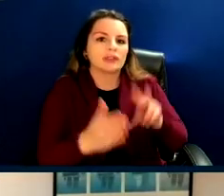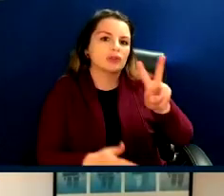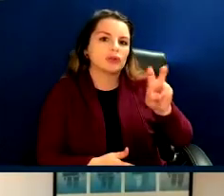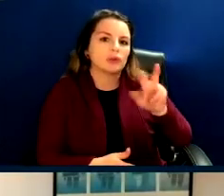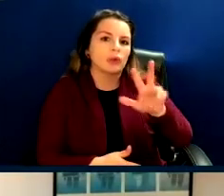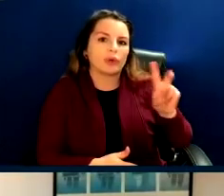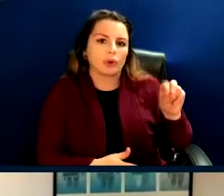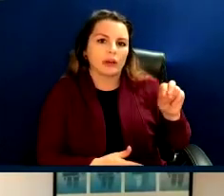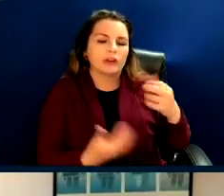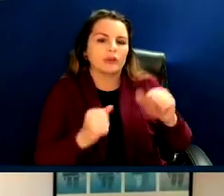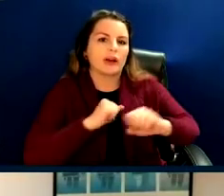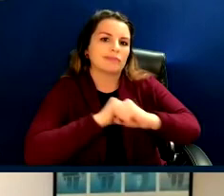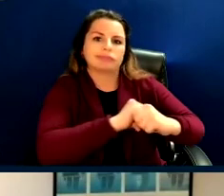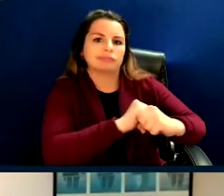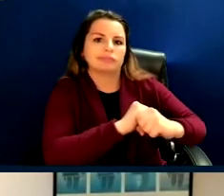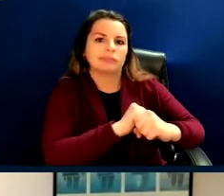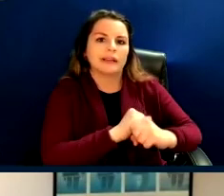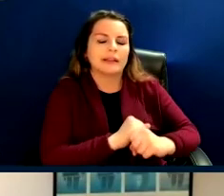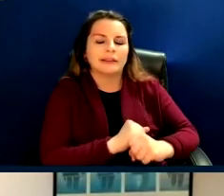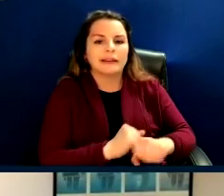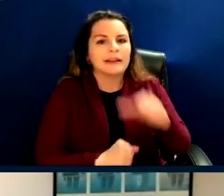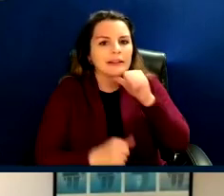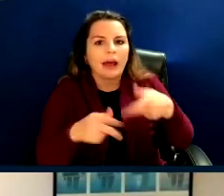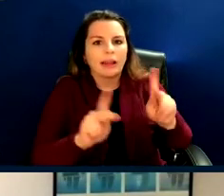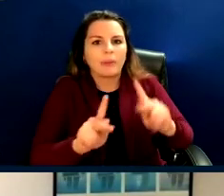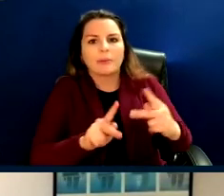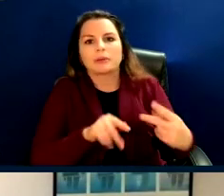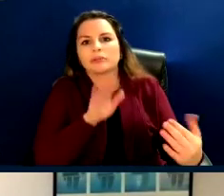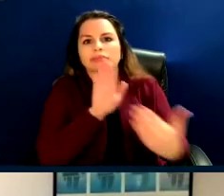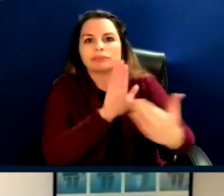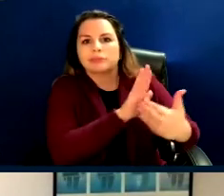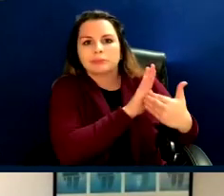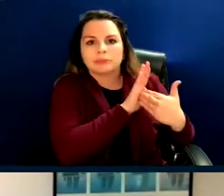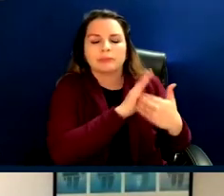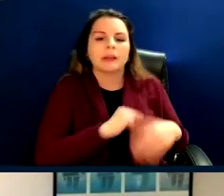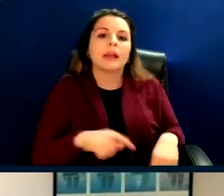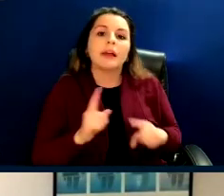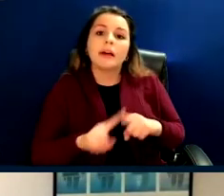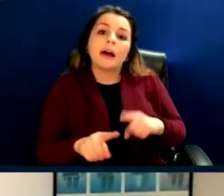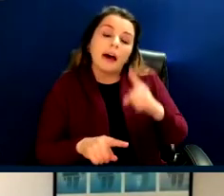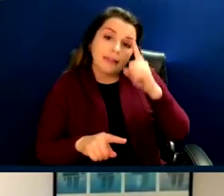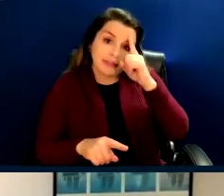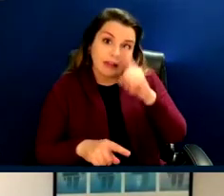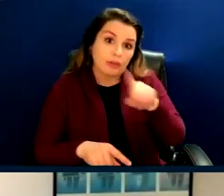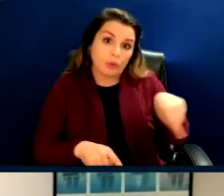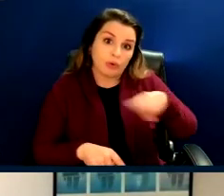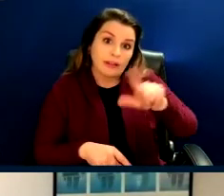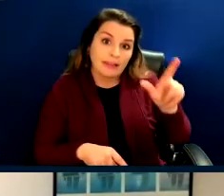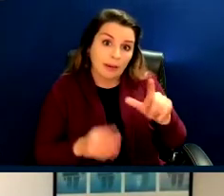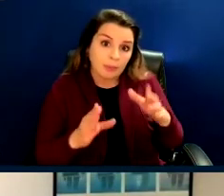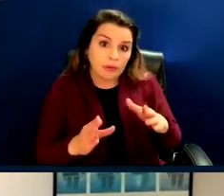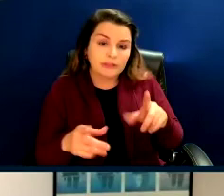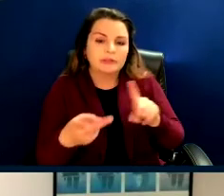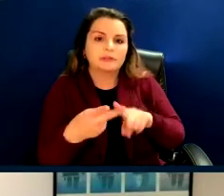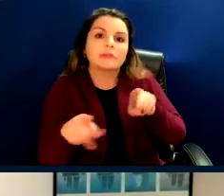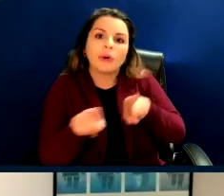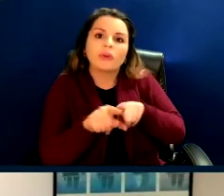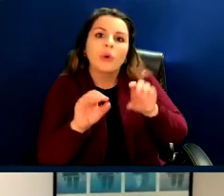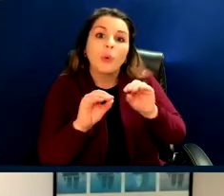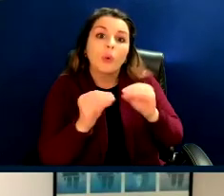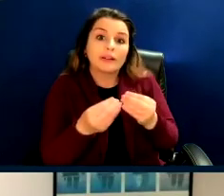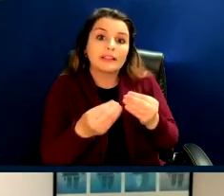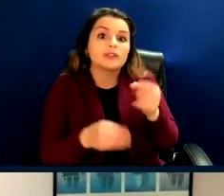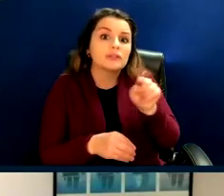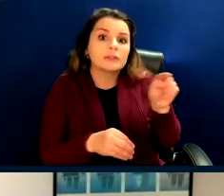as a shield. So I think, you know, part of what librarians have to do and organizations have to do